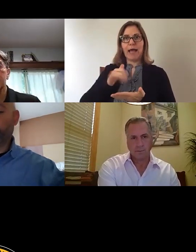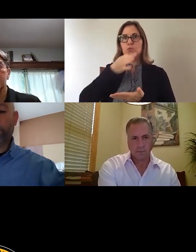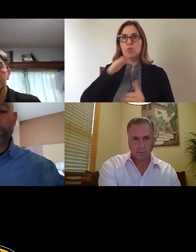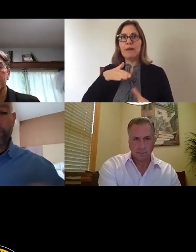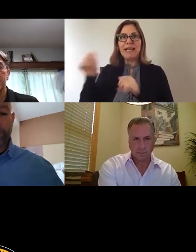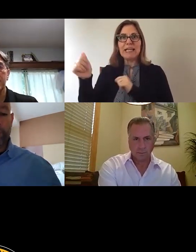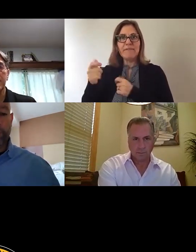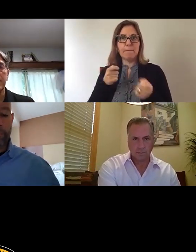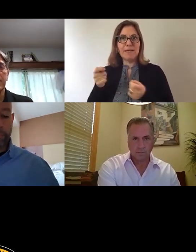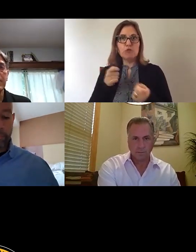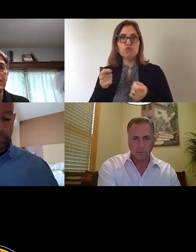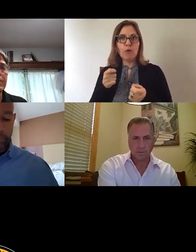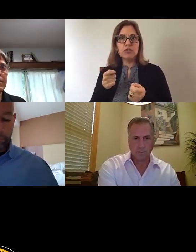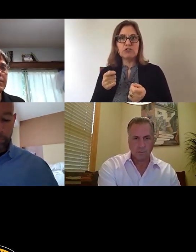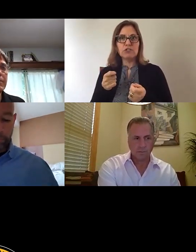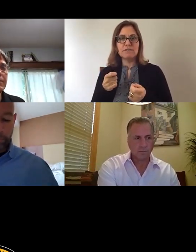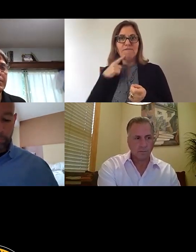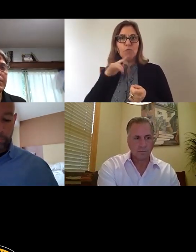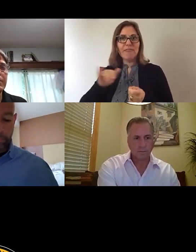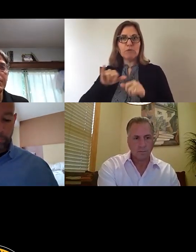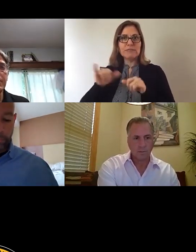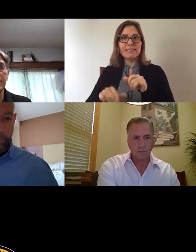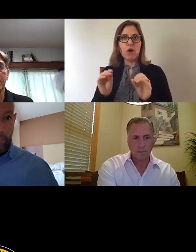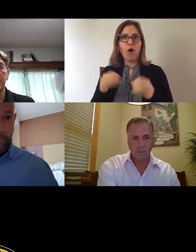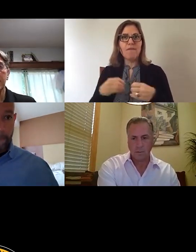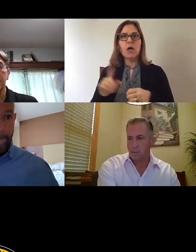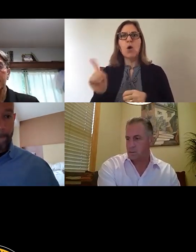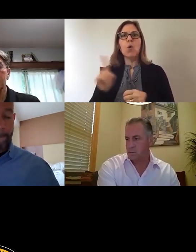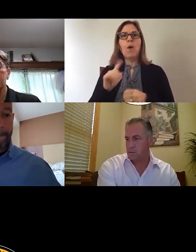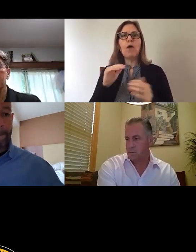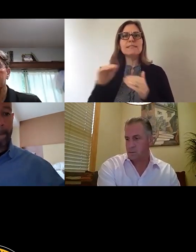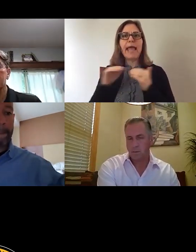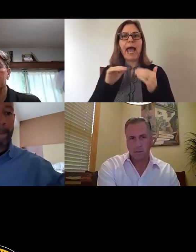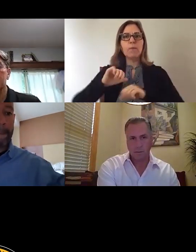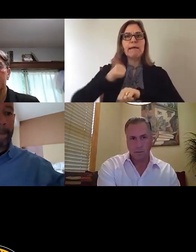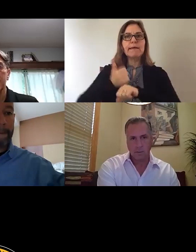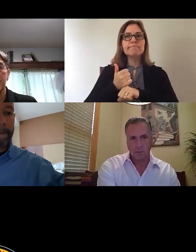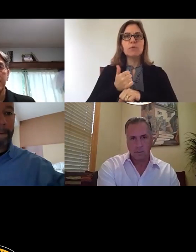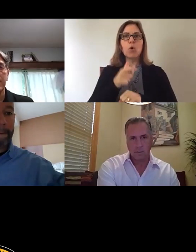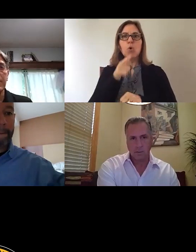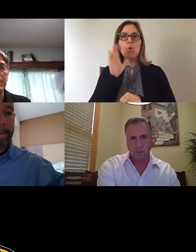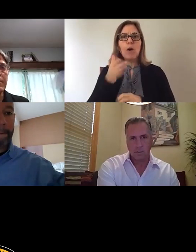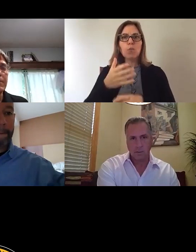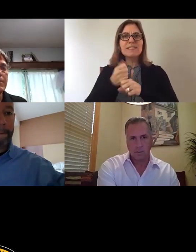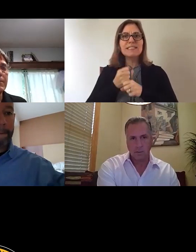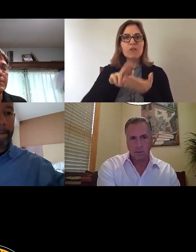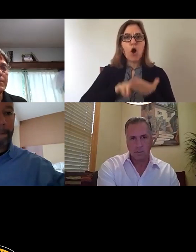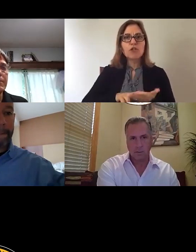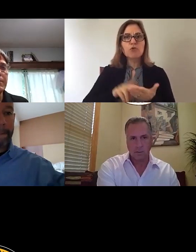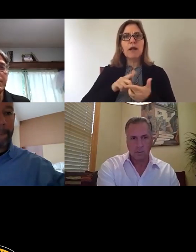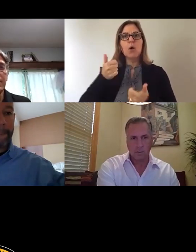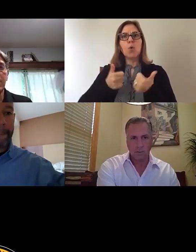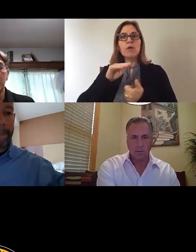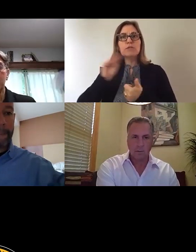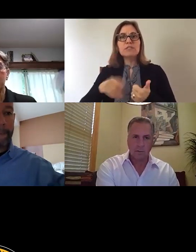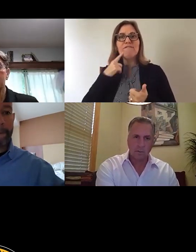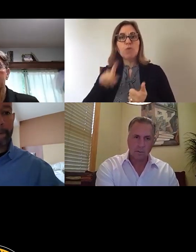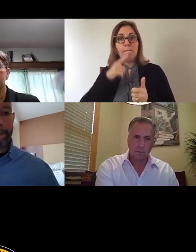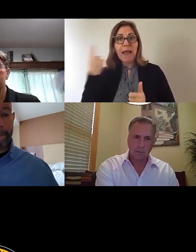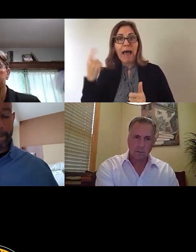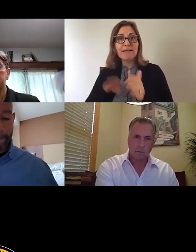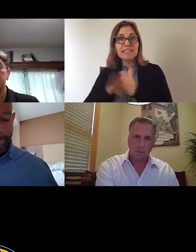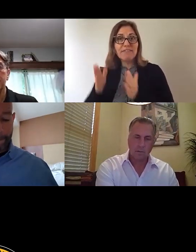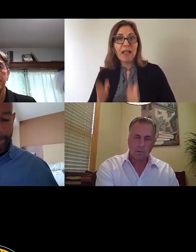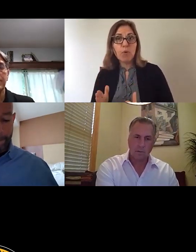office. Where's the equity layout? Who will receive contracts? What percentage will go to black developers? It's